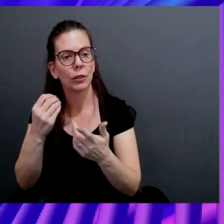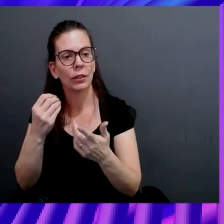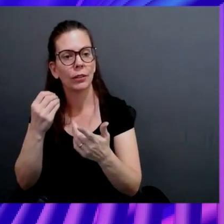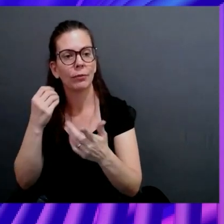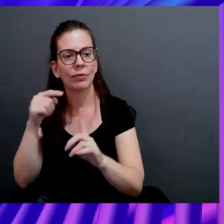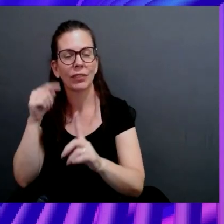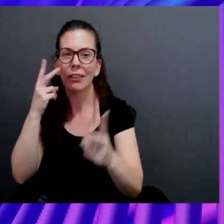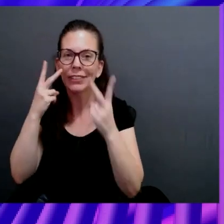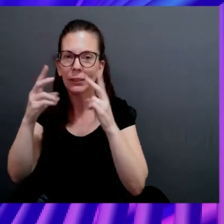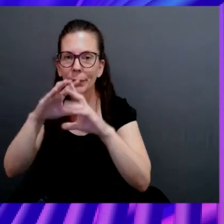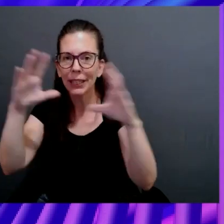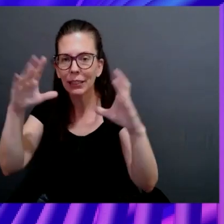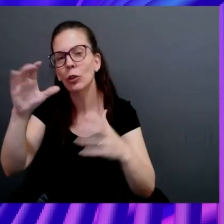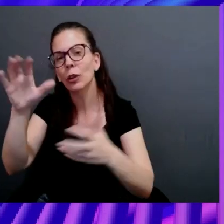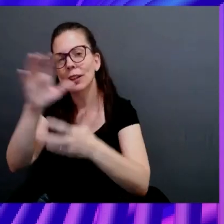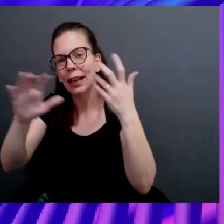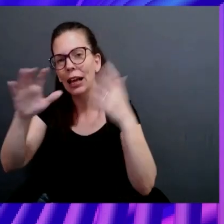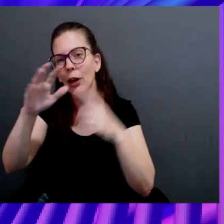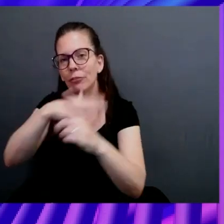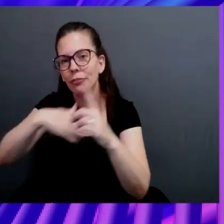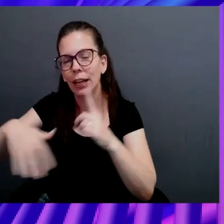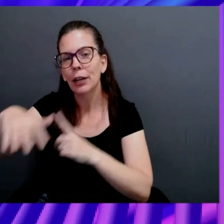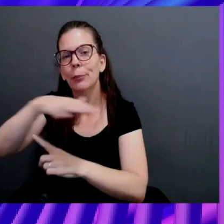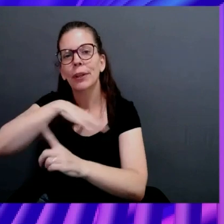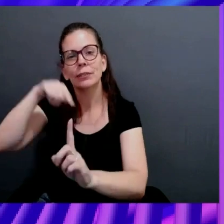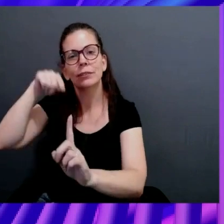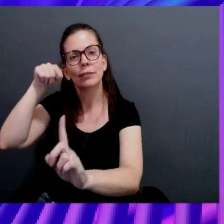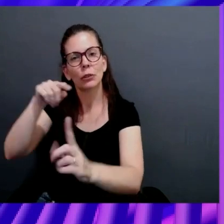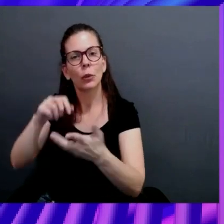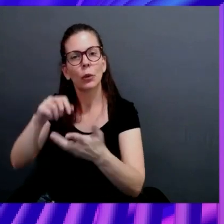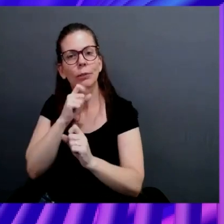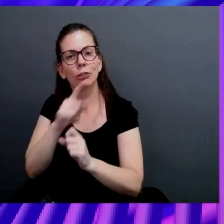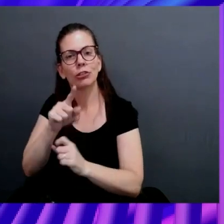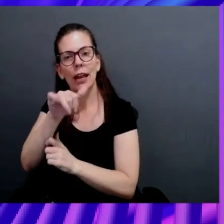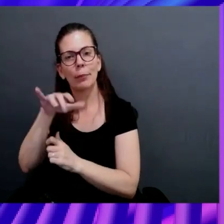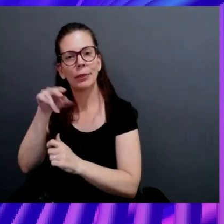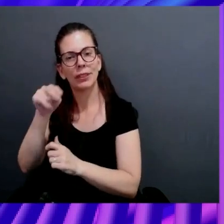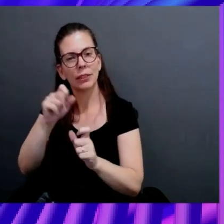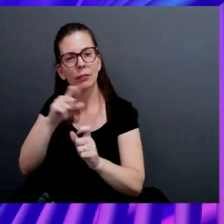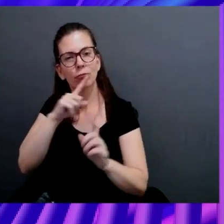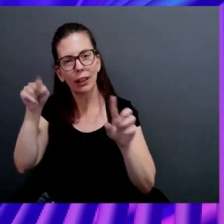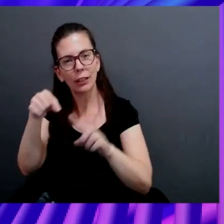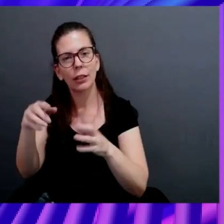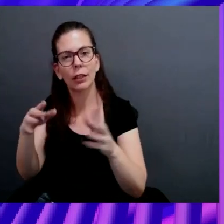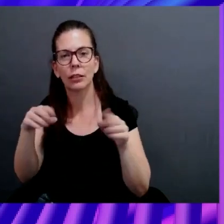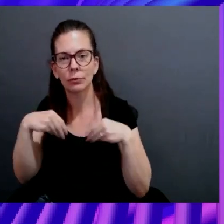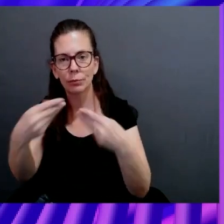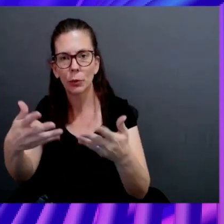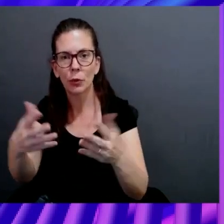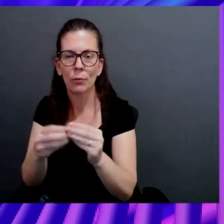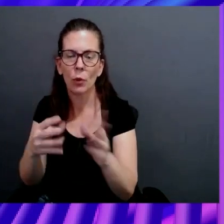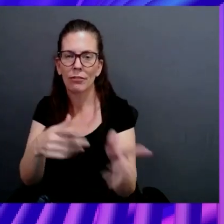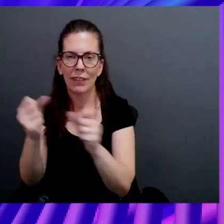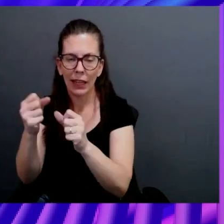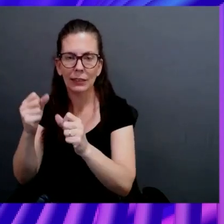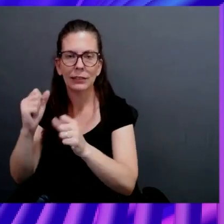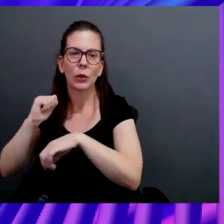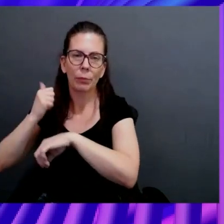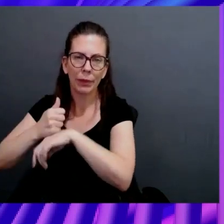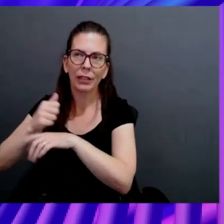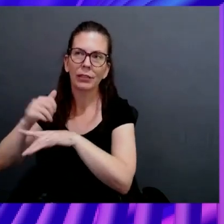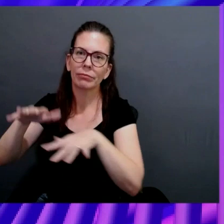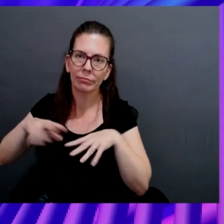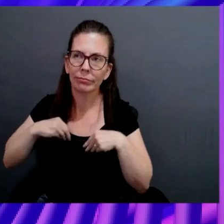cloud environments and democratize security in a way that enables them really to move much faster and adopt cloud in a safer manner